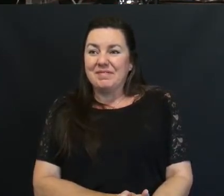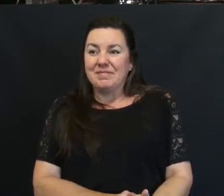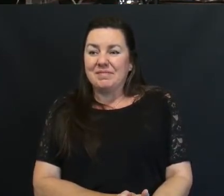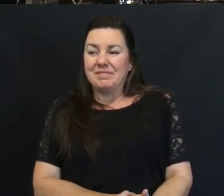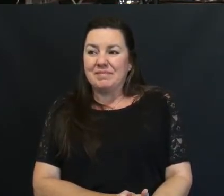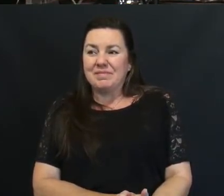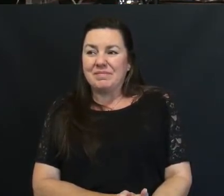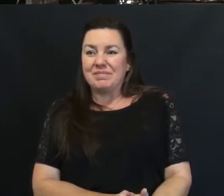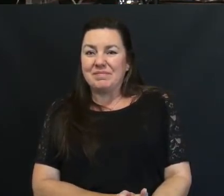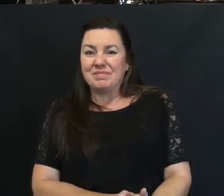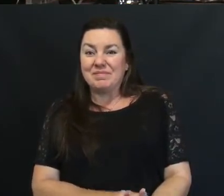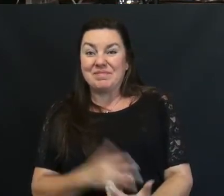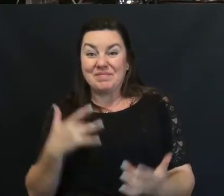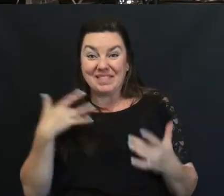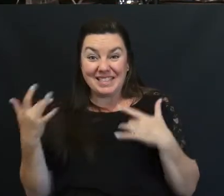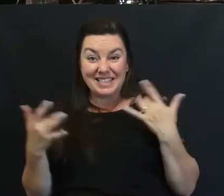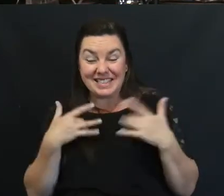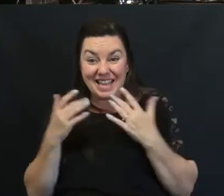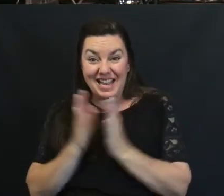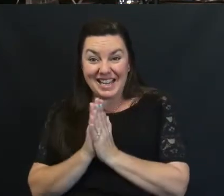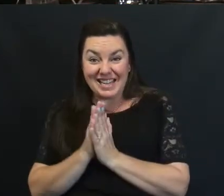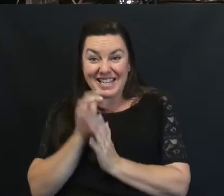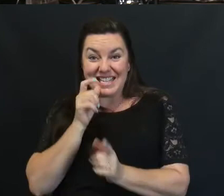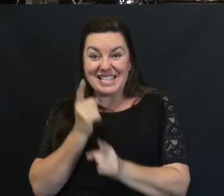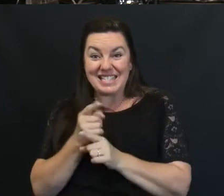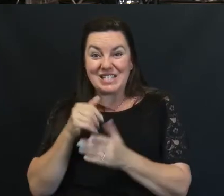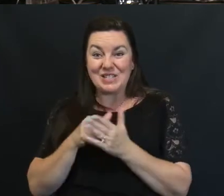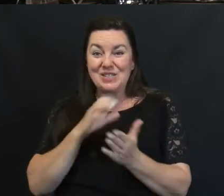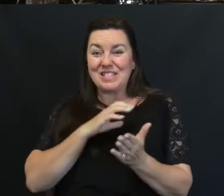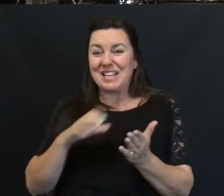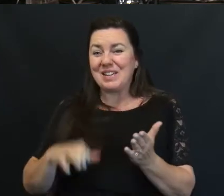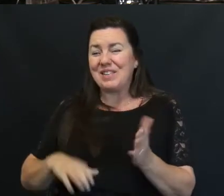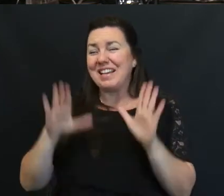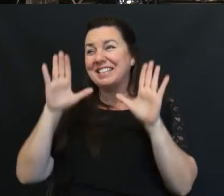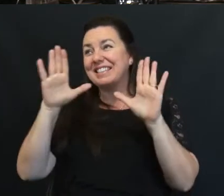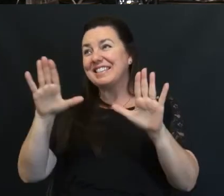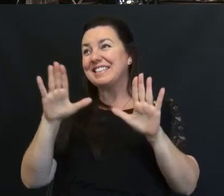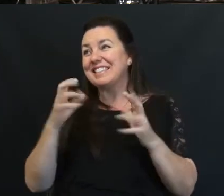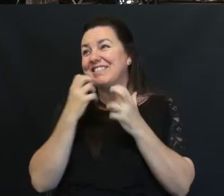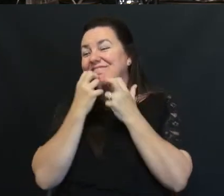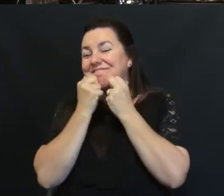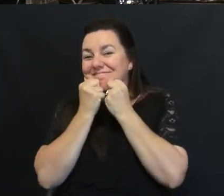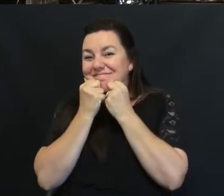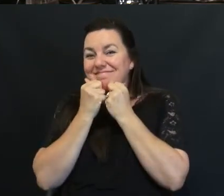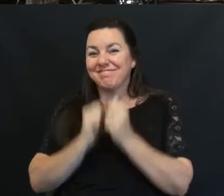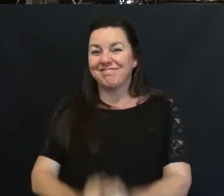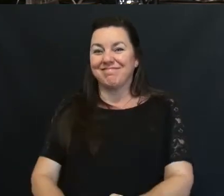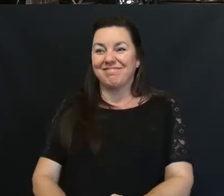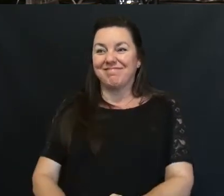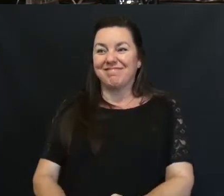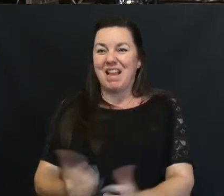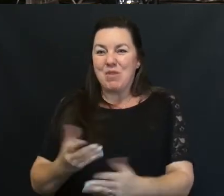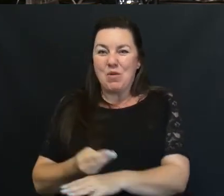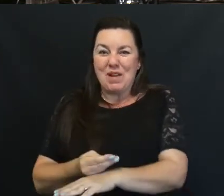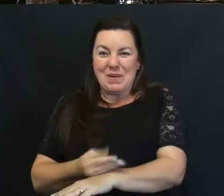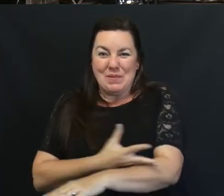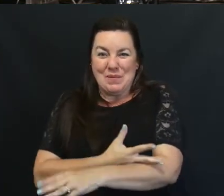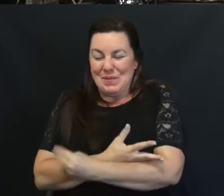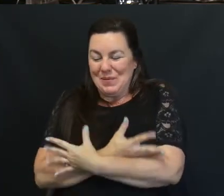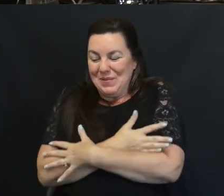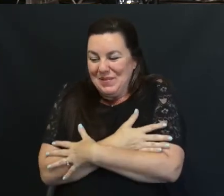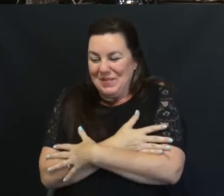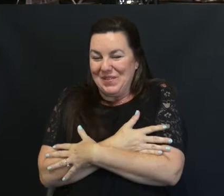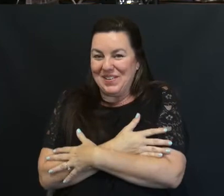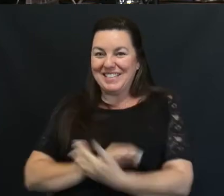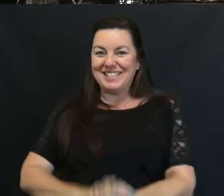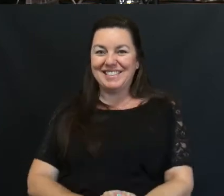Isn't that exciting Sisters in Christ Are so great I'm already Getting chills And we're just Two people